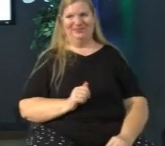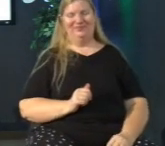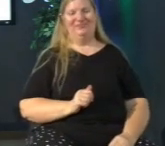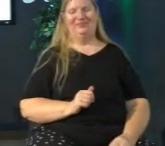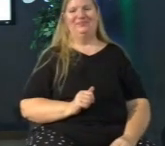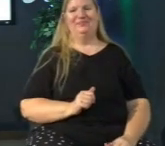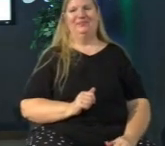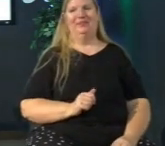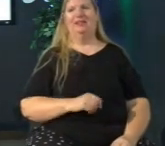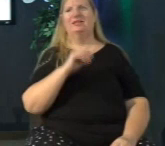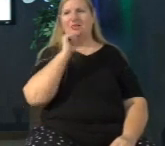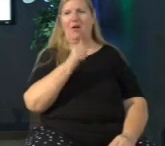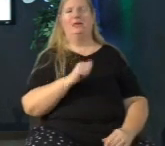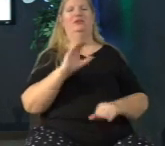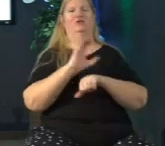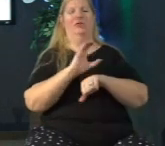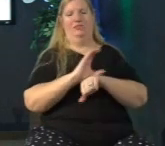that's not what church should be about